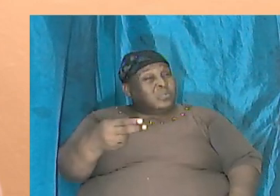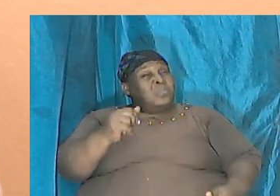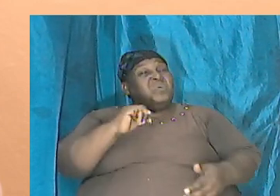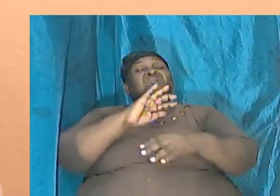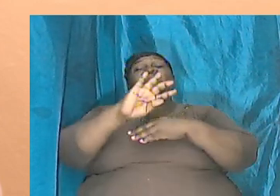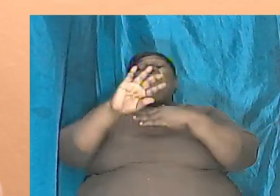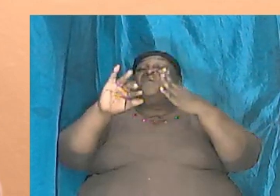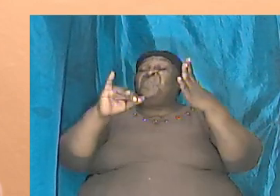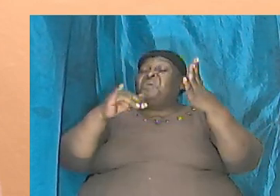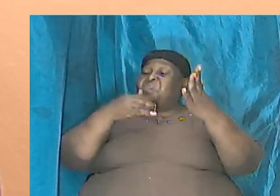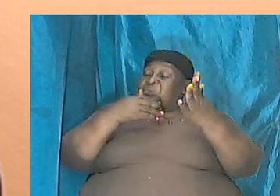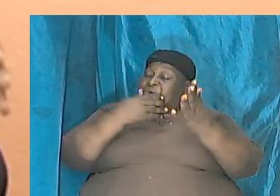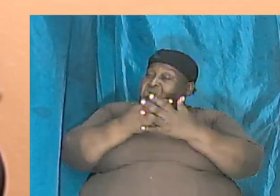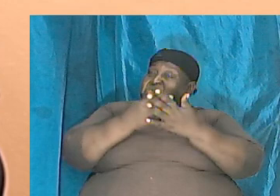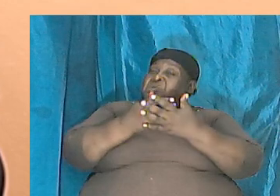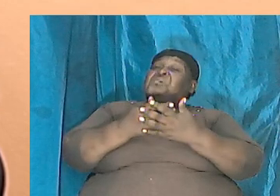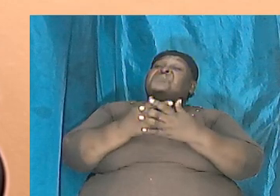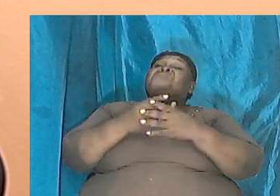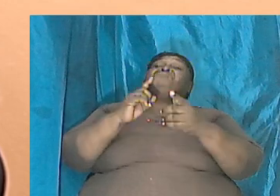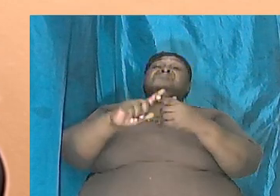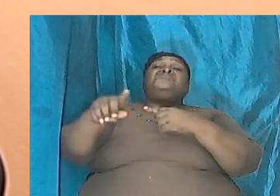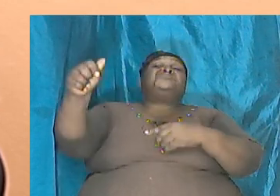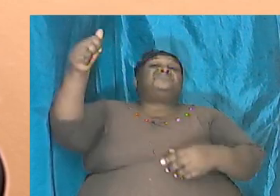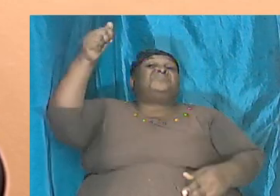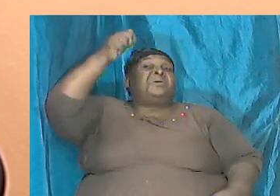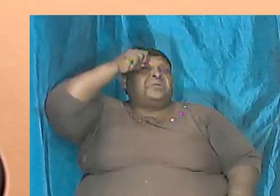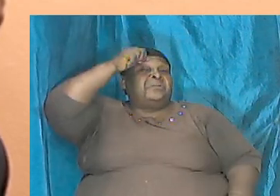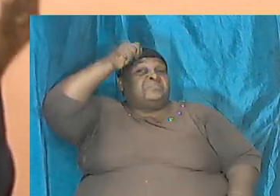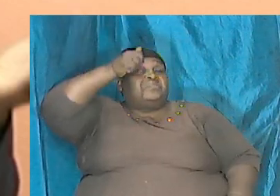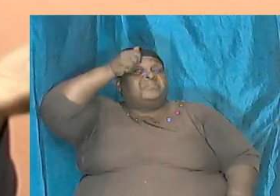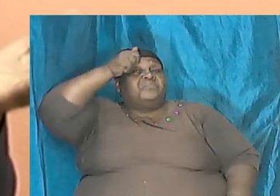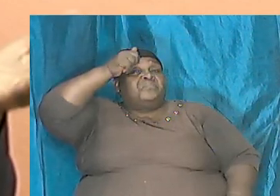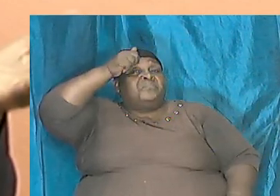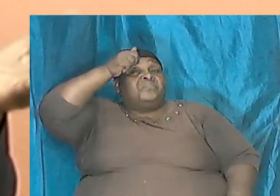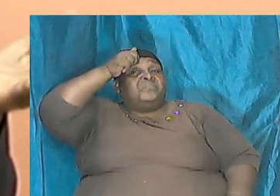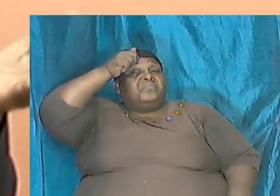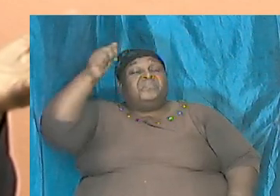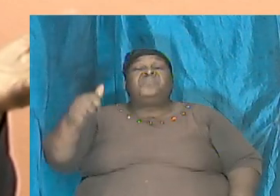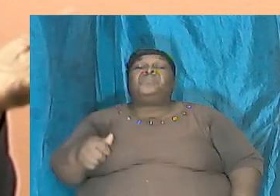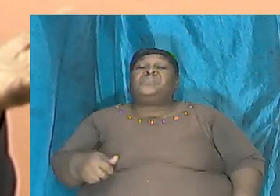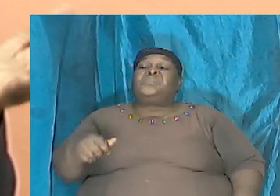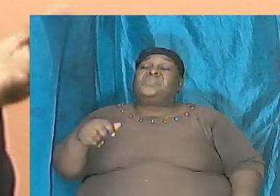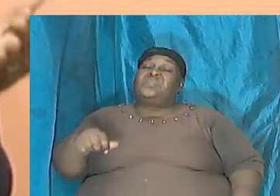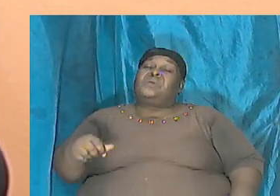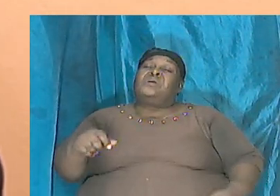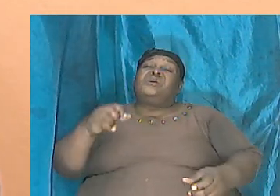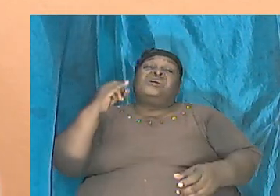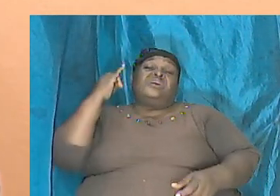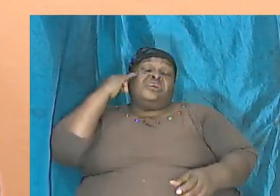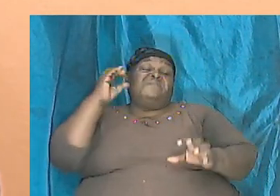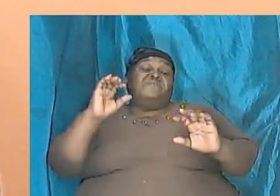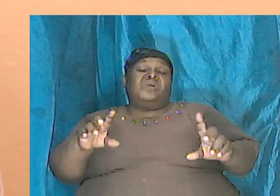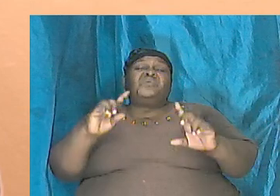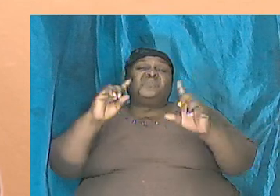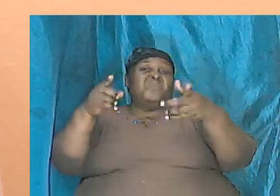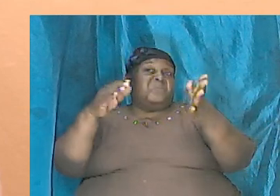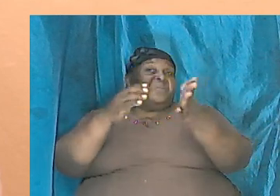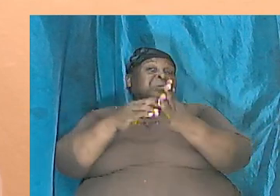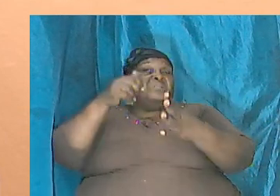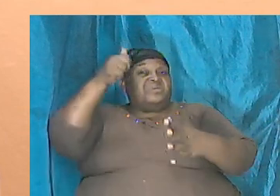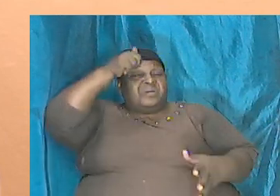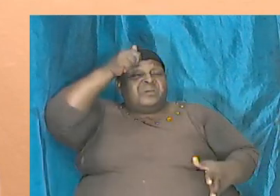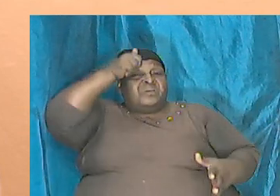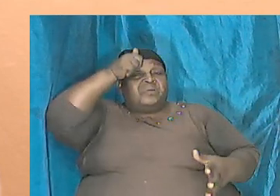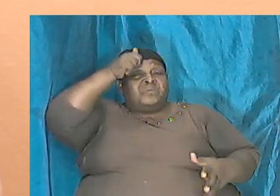all the way back to Adam. And of course, if we can go back to Adam, then